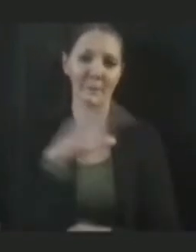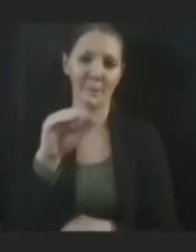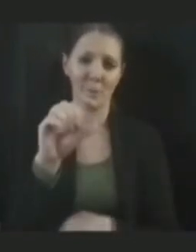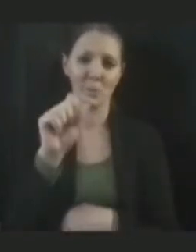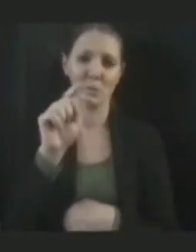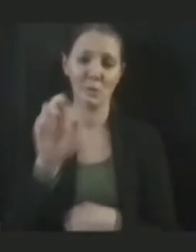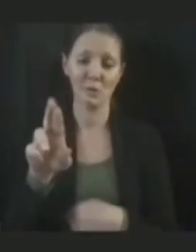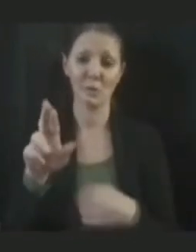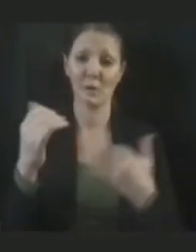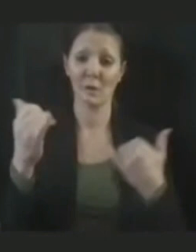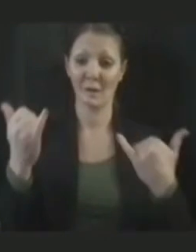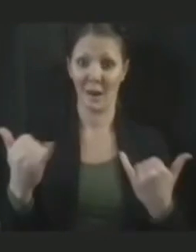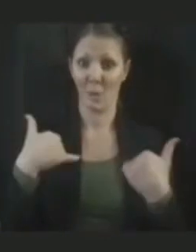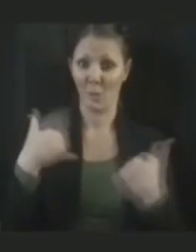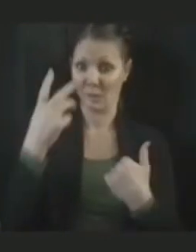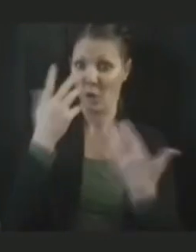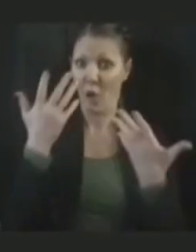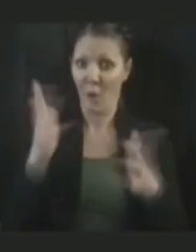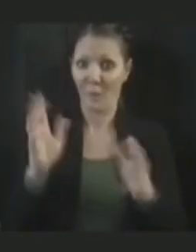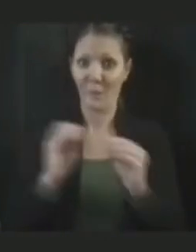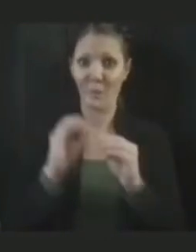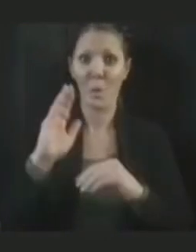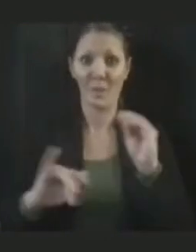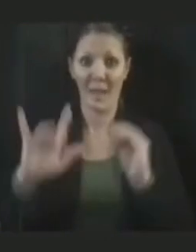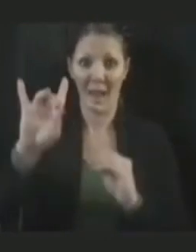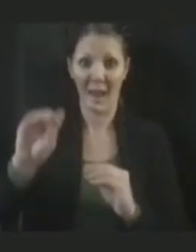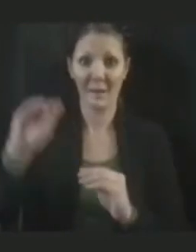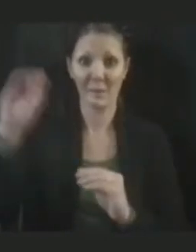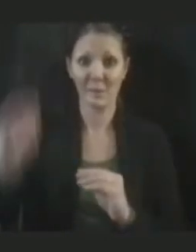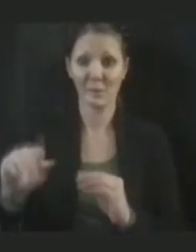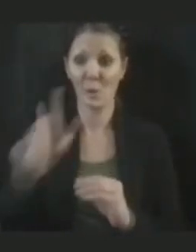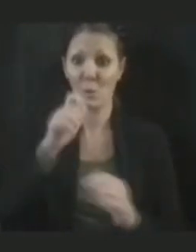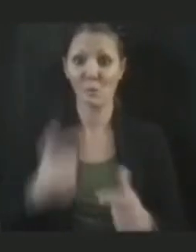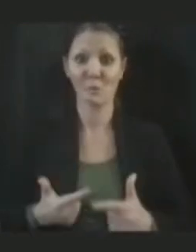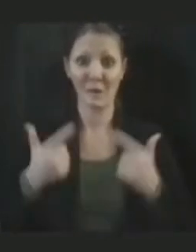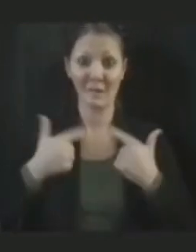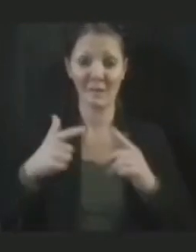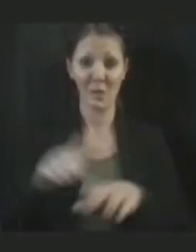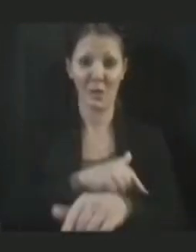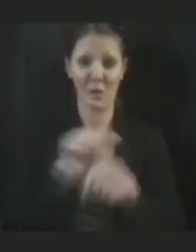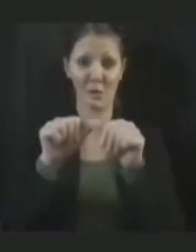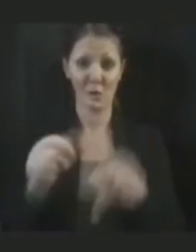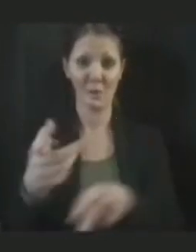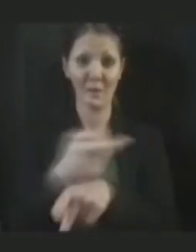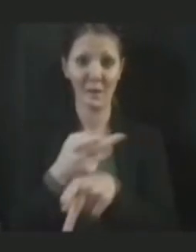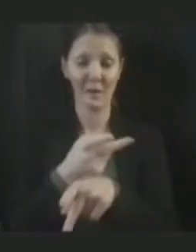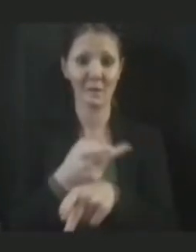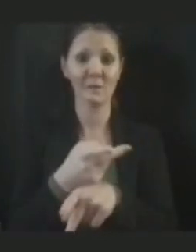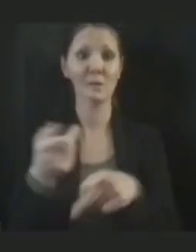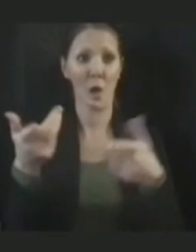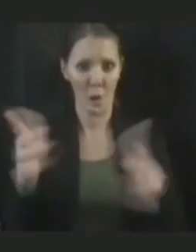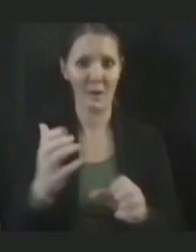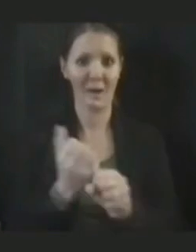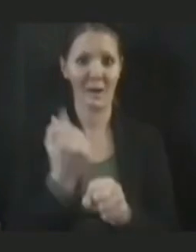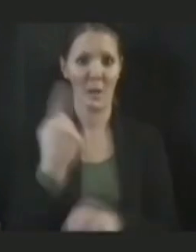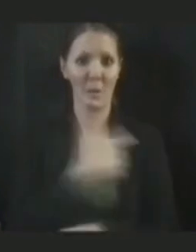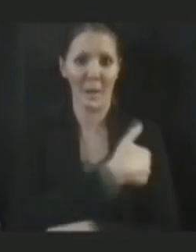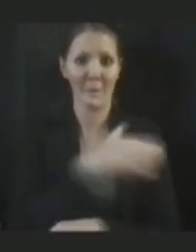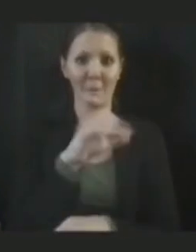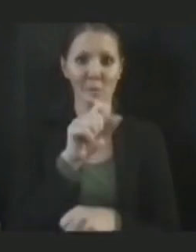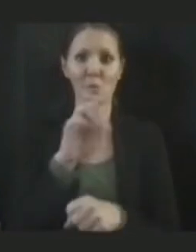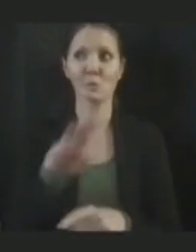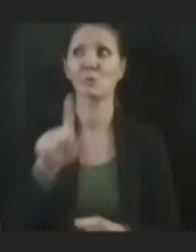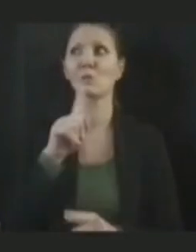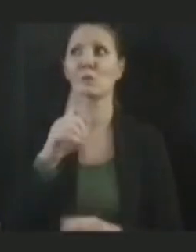-term care facilities that are boosted, which is terrific, and that's due to a lot of hard work and dedication on the part of our vaccinating partners, our